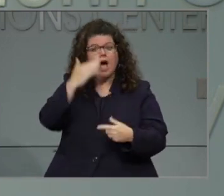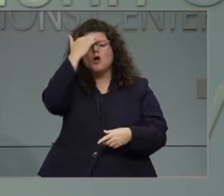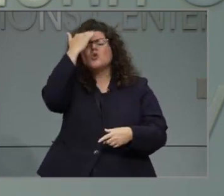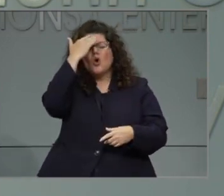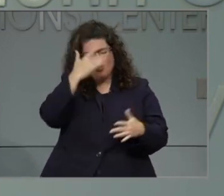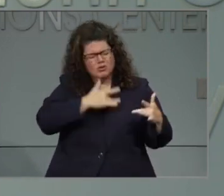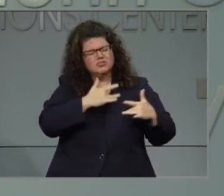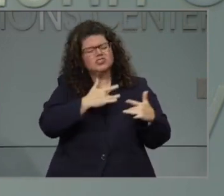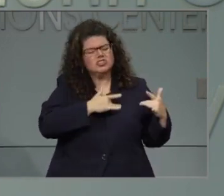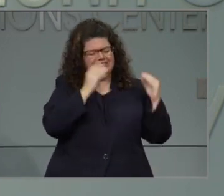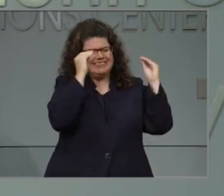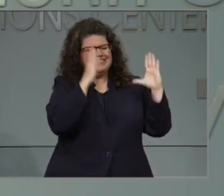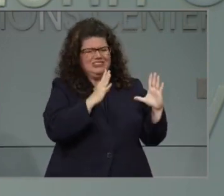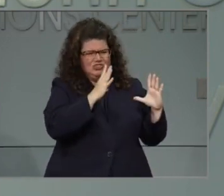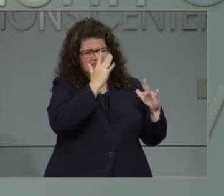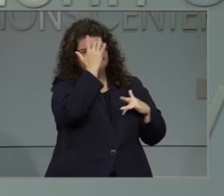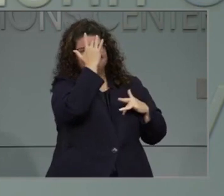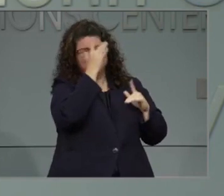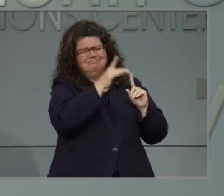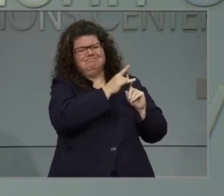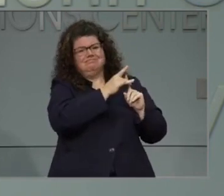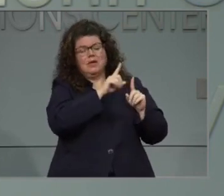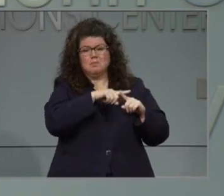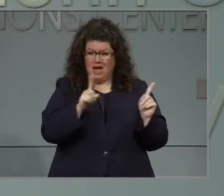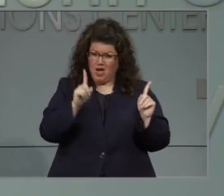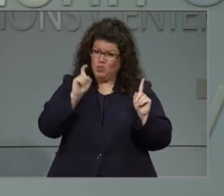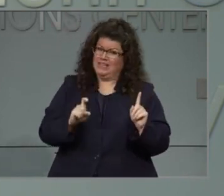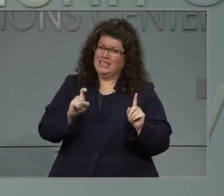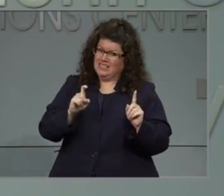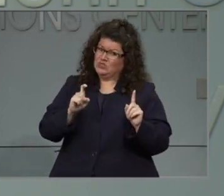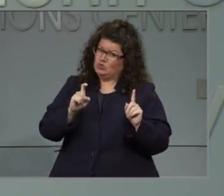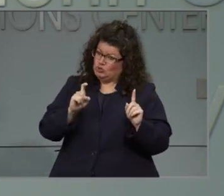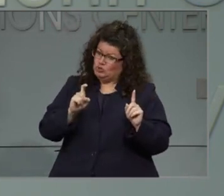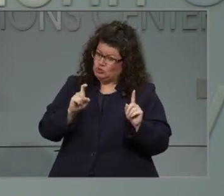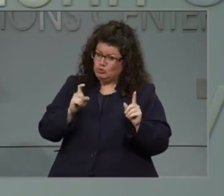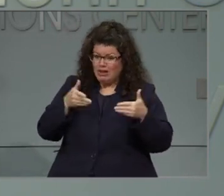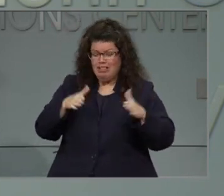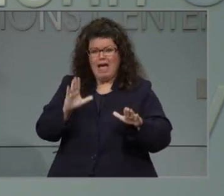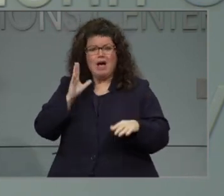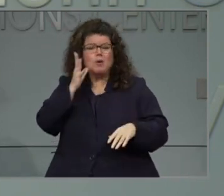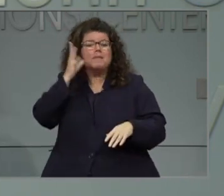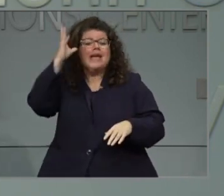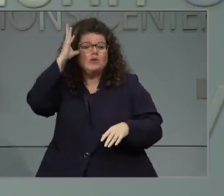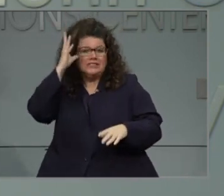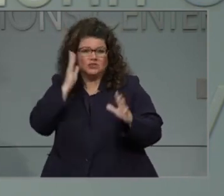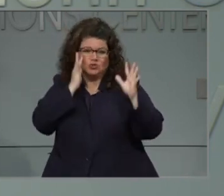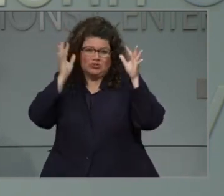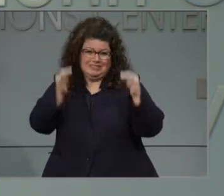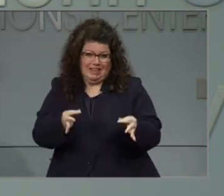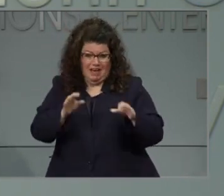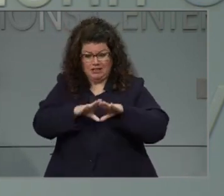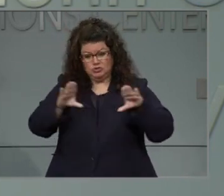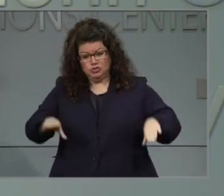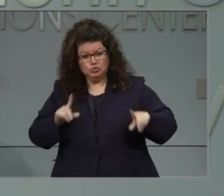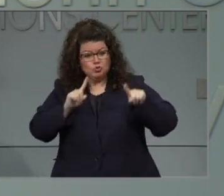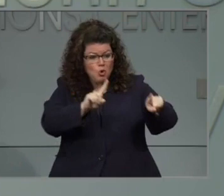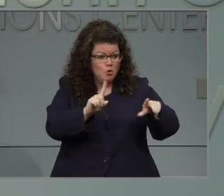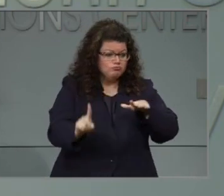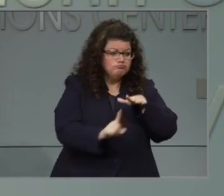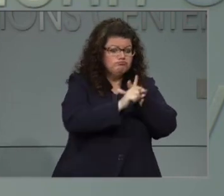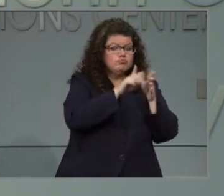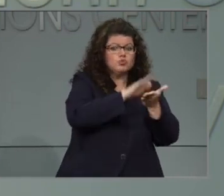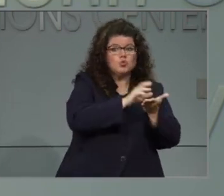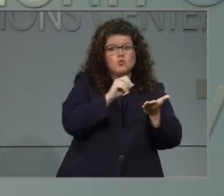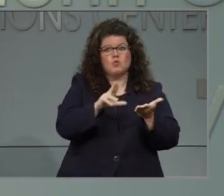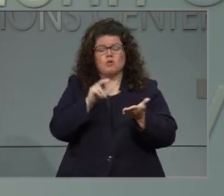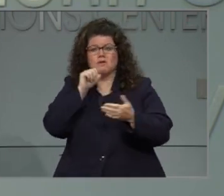teachers, but we have to give parents the choice of being in the classroom. Well, first, we're going to continue to look at